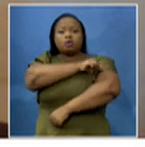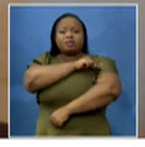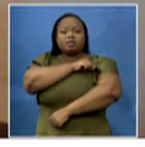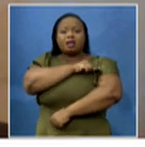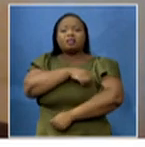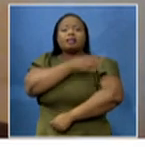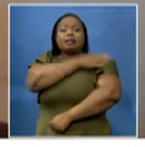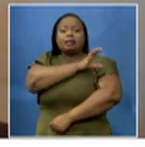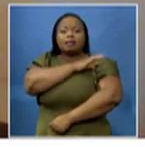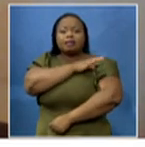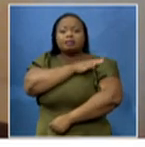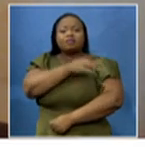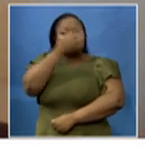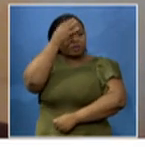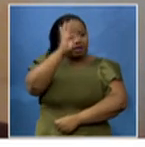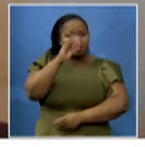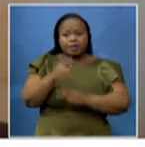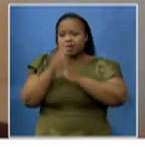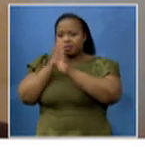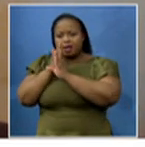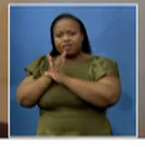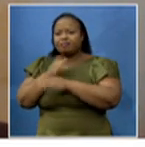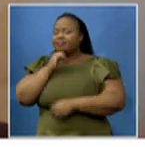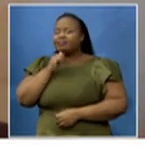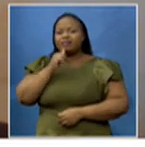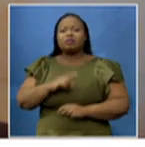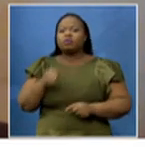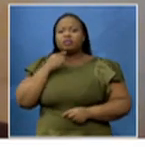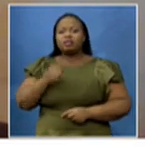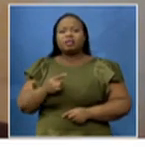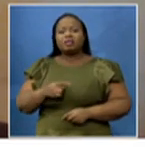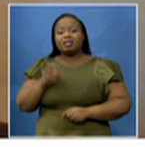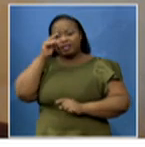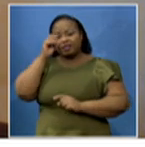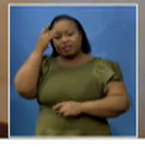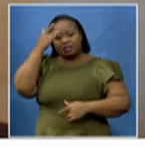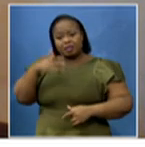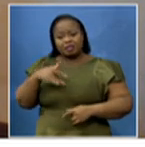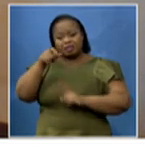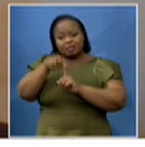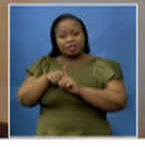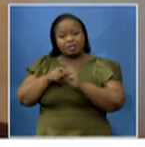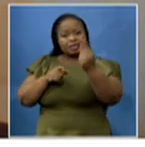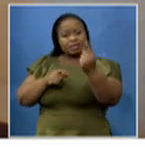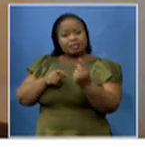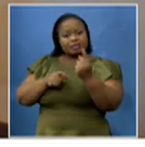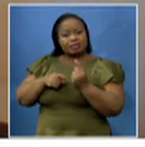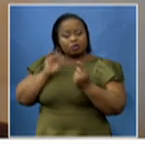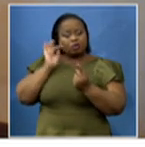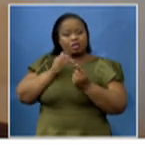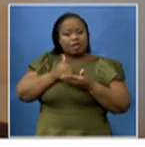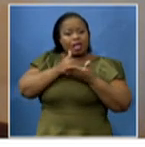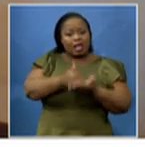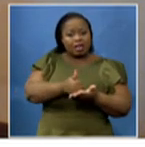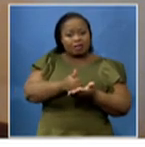discouraging and we're encouraging our nurses never to touch any patient should they not be provided with the